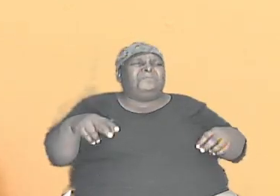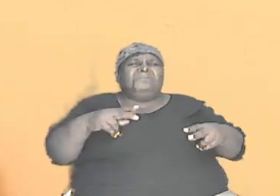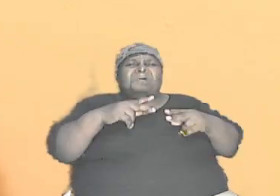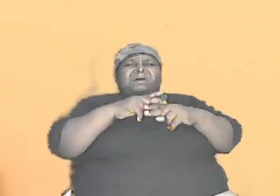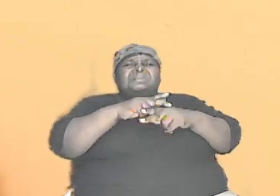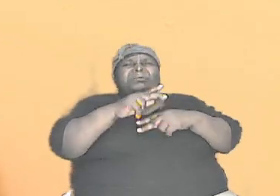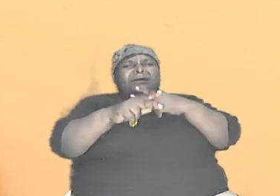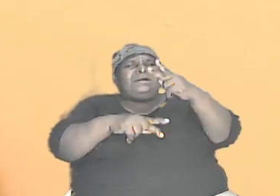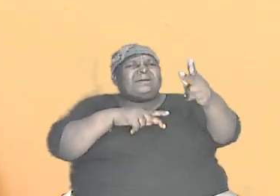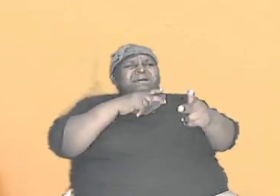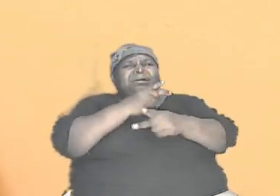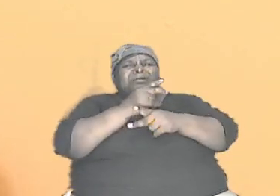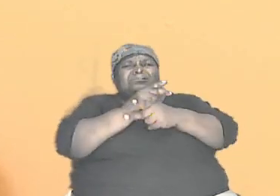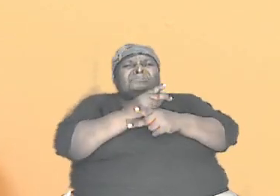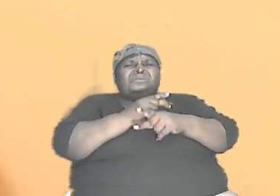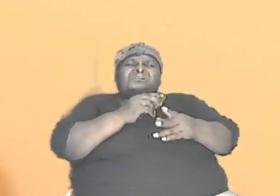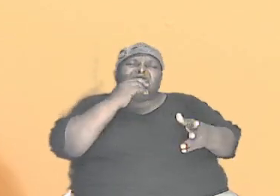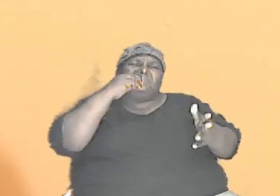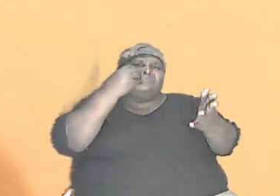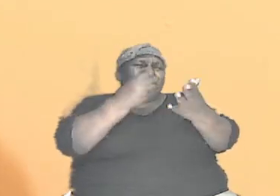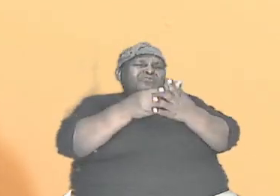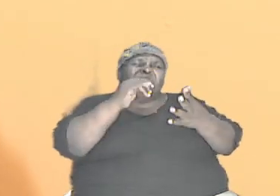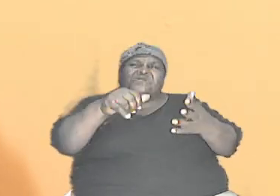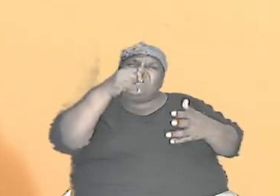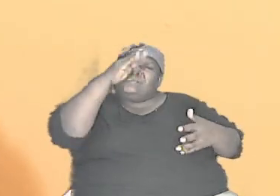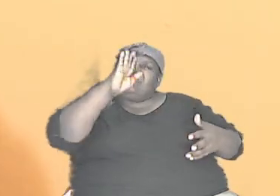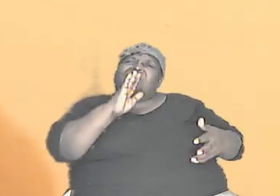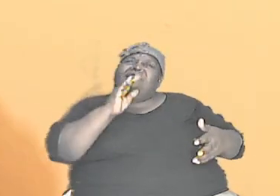prove that an